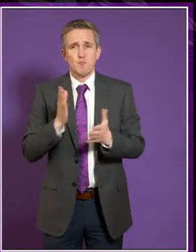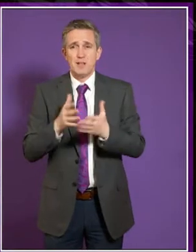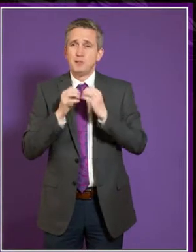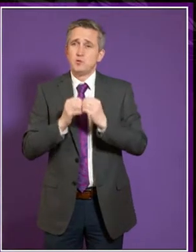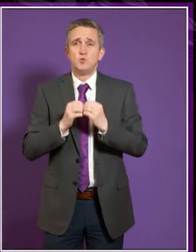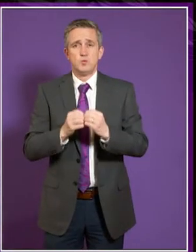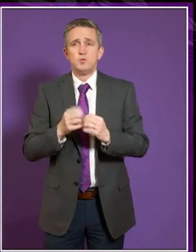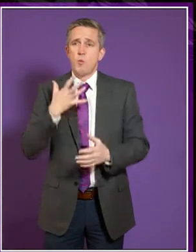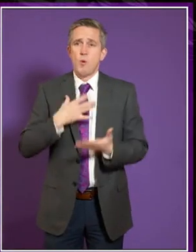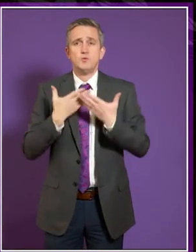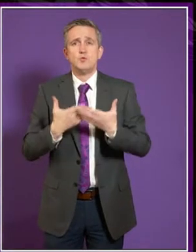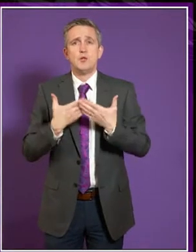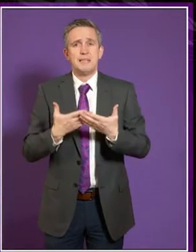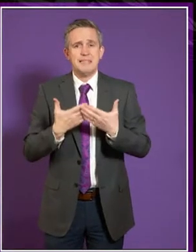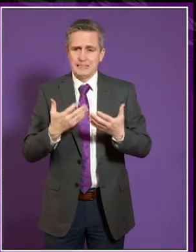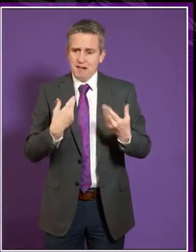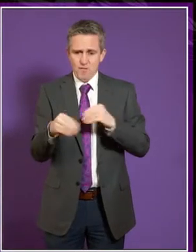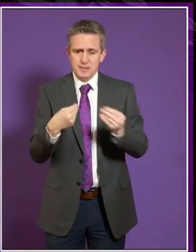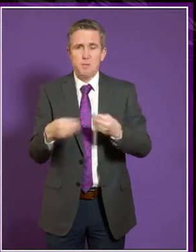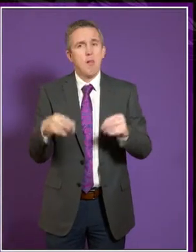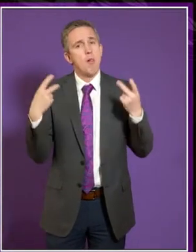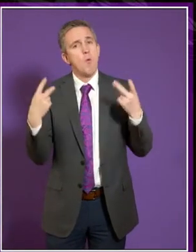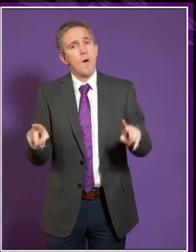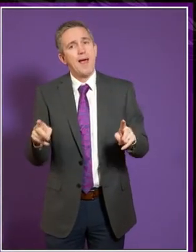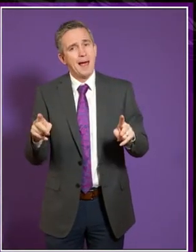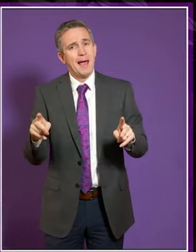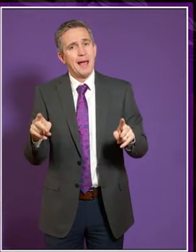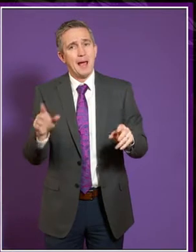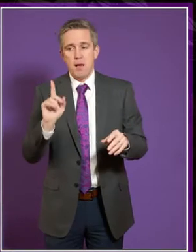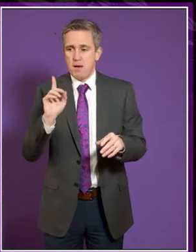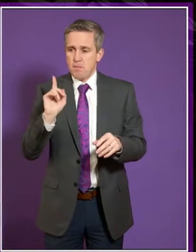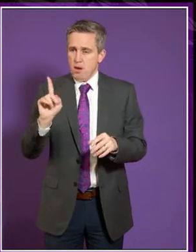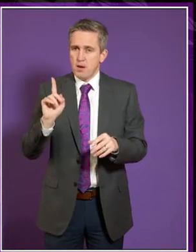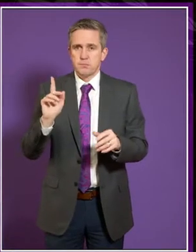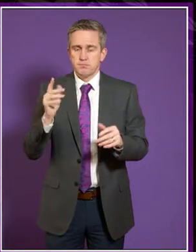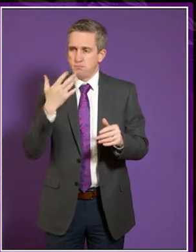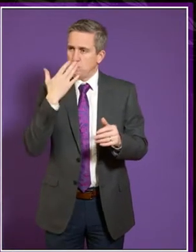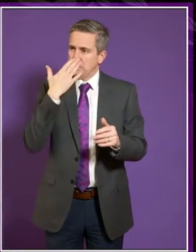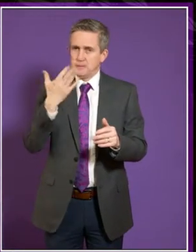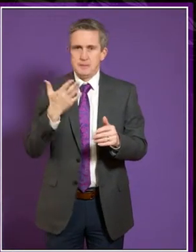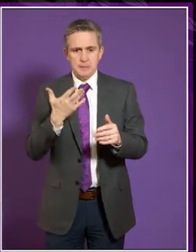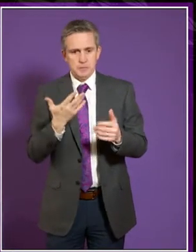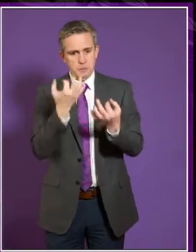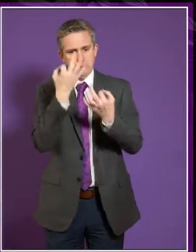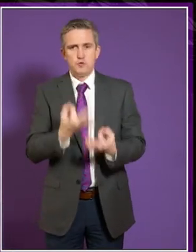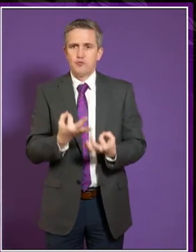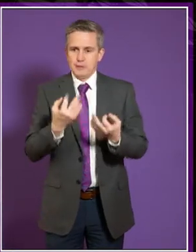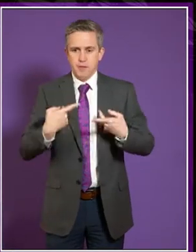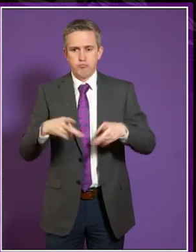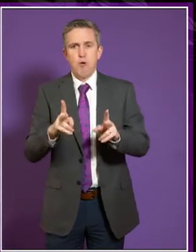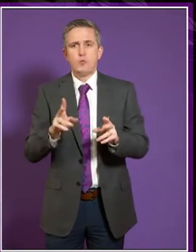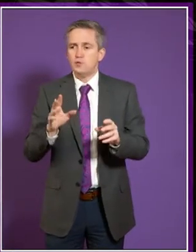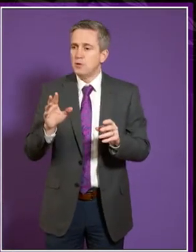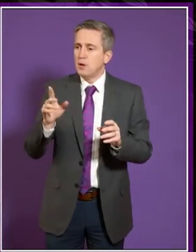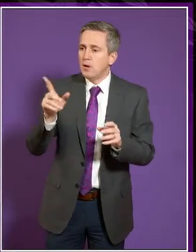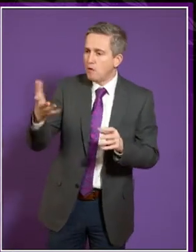to study in more flexible ways. But again, there's a risk we've imposed a kind of rather rigid template here. And if you fall